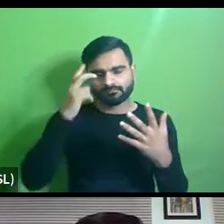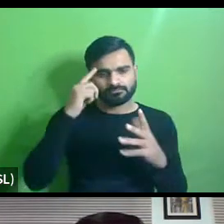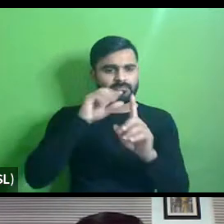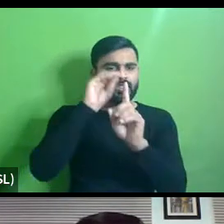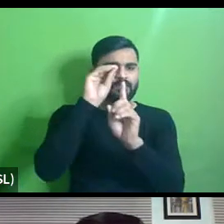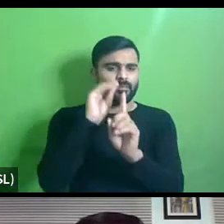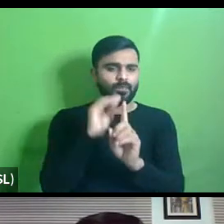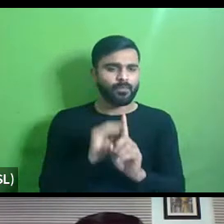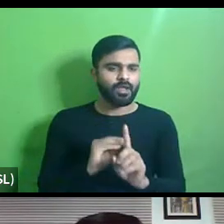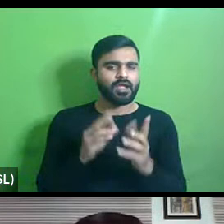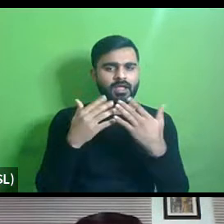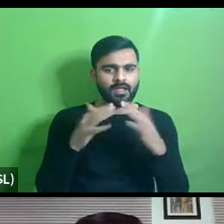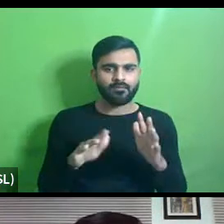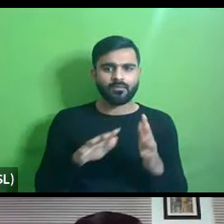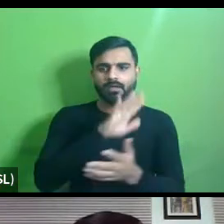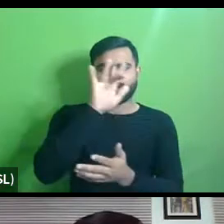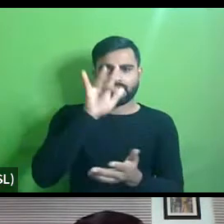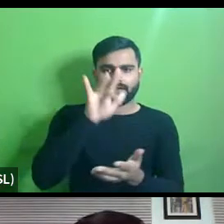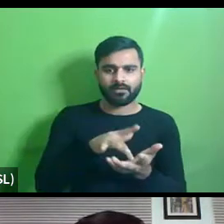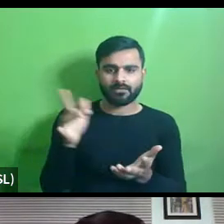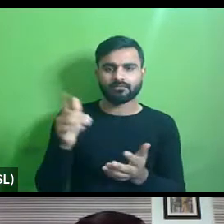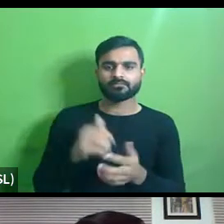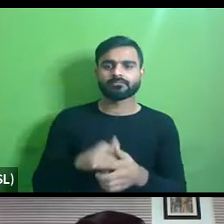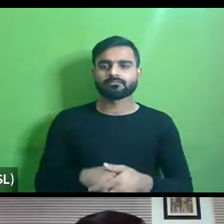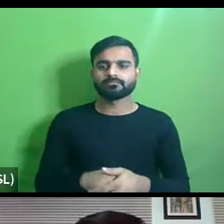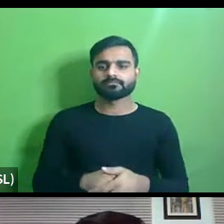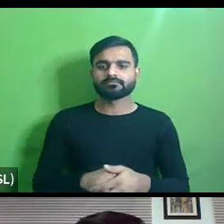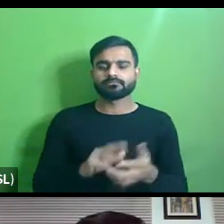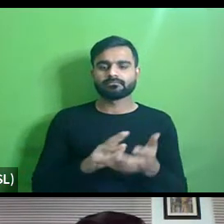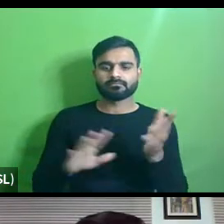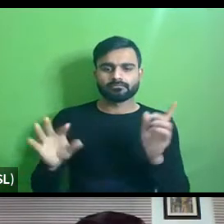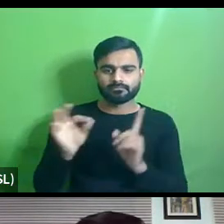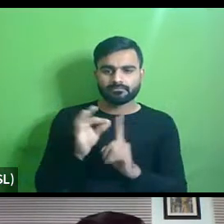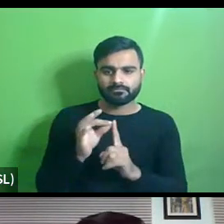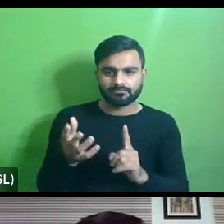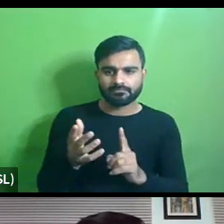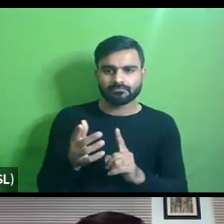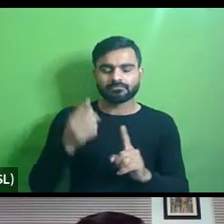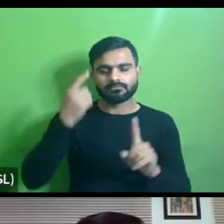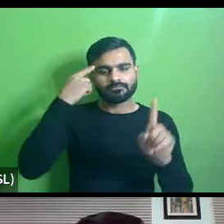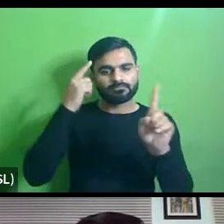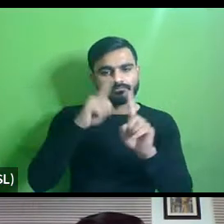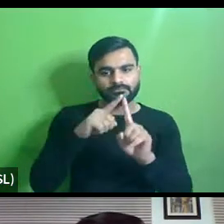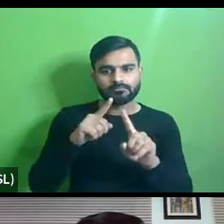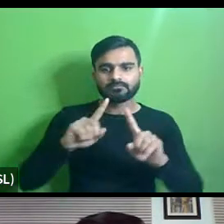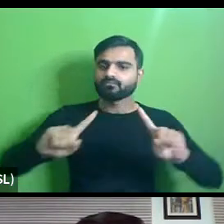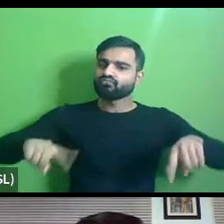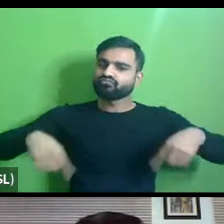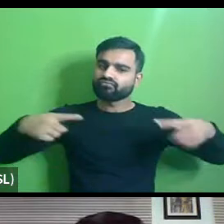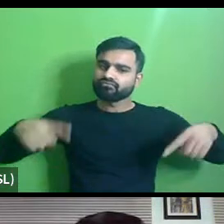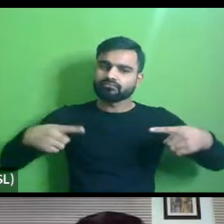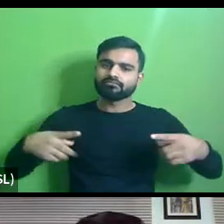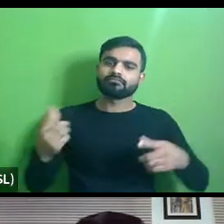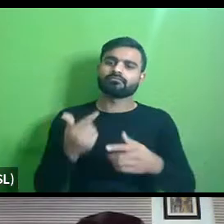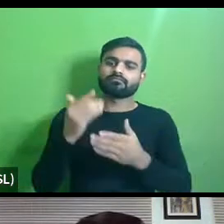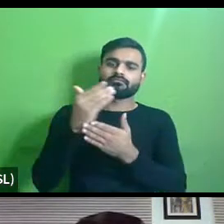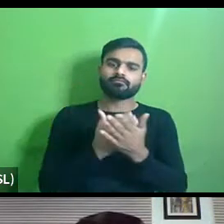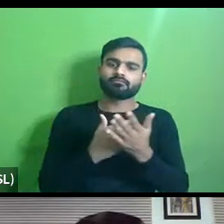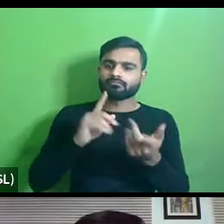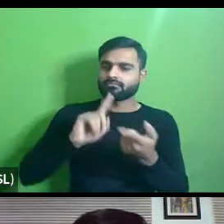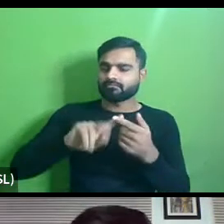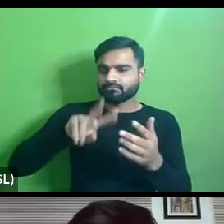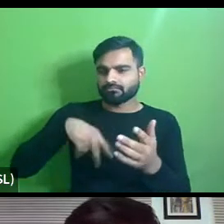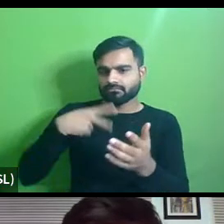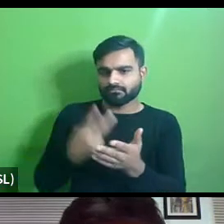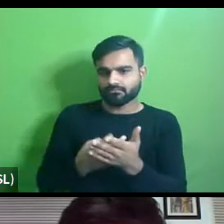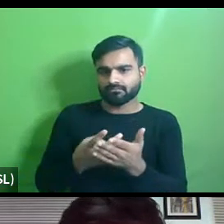when when a central uh when uh an mp um goes and uses a wheelchair because of of some fracture and it becomes